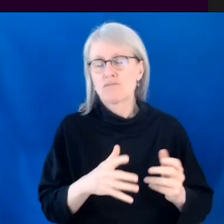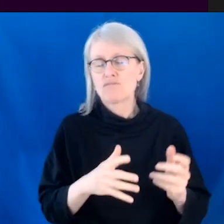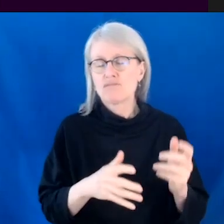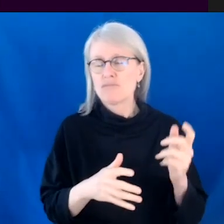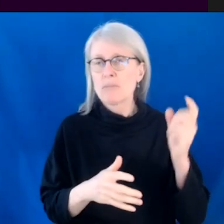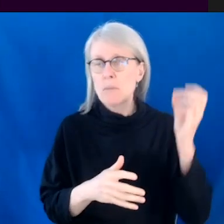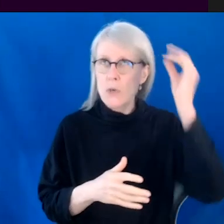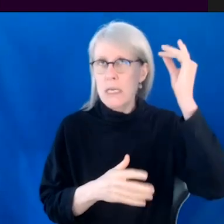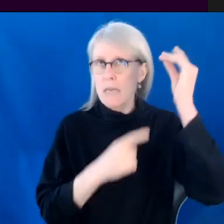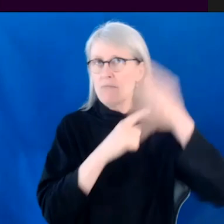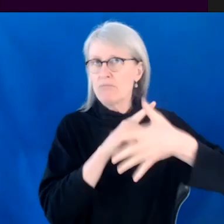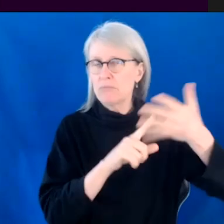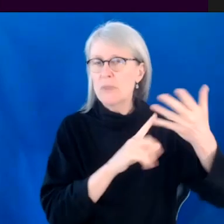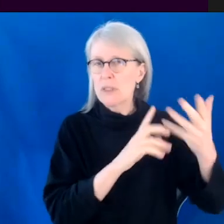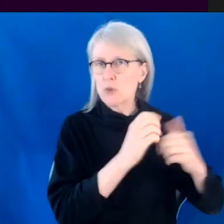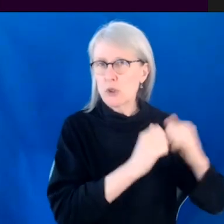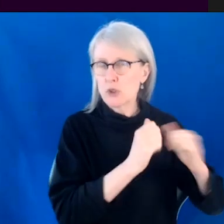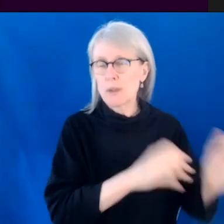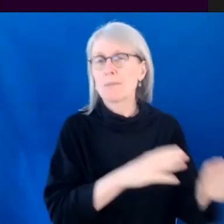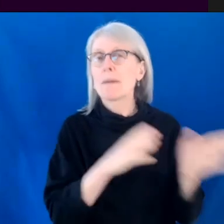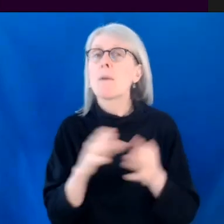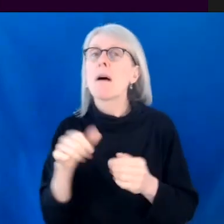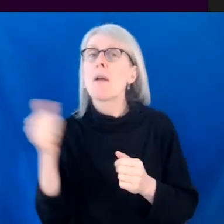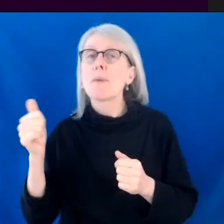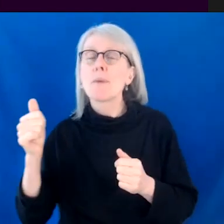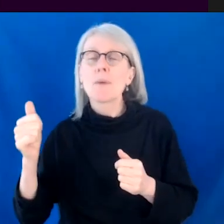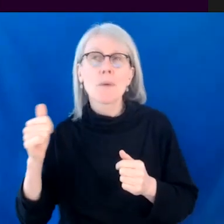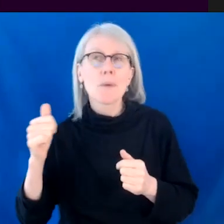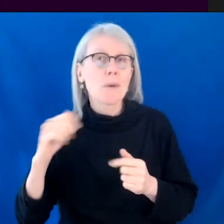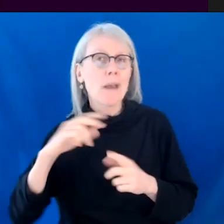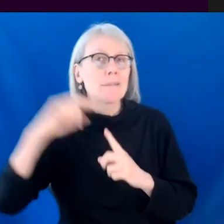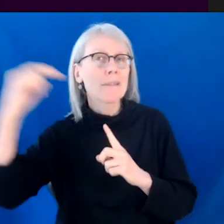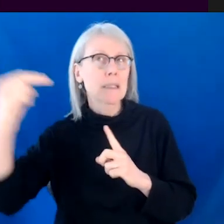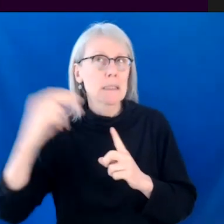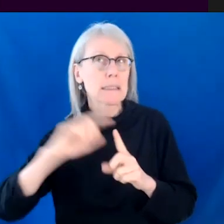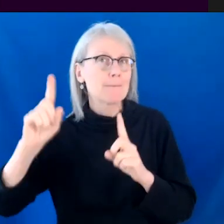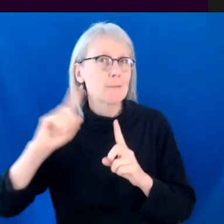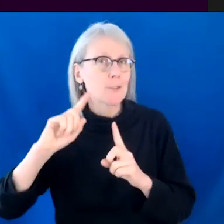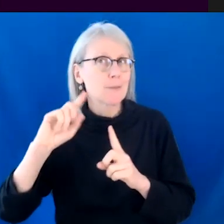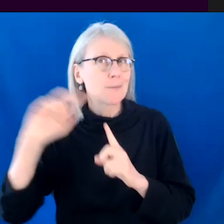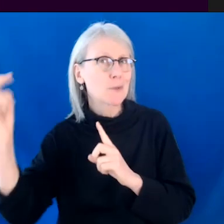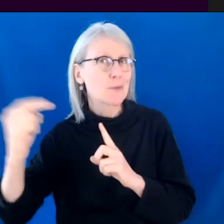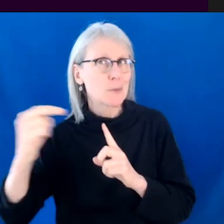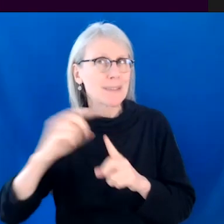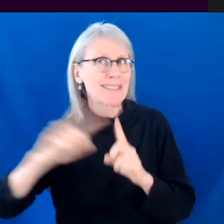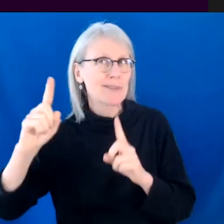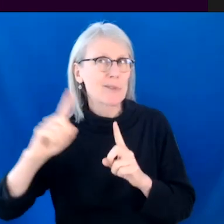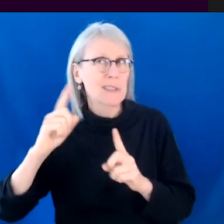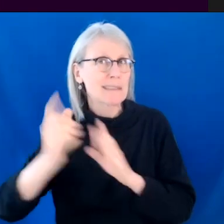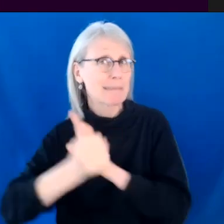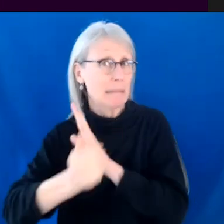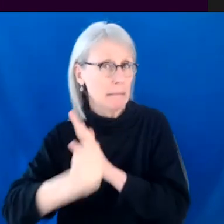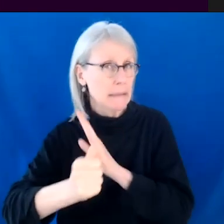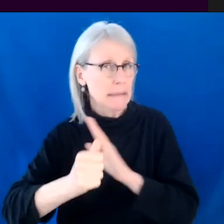brain works. So I'm much more likely to look for somebody who has the kind of other qualities that I feel like I'm not bringing as much.